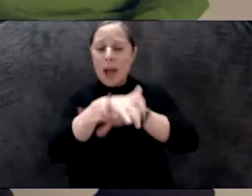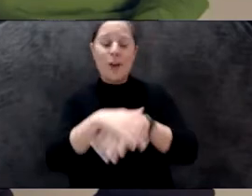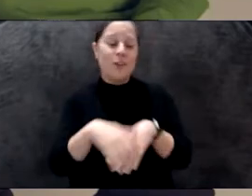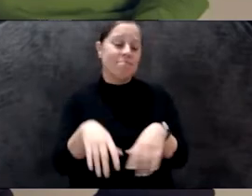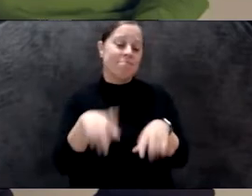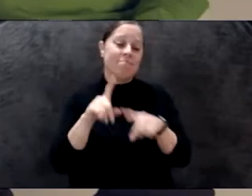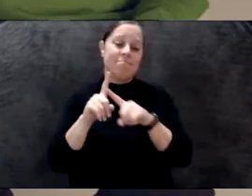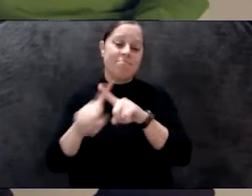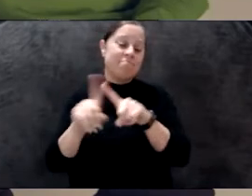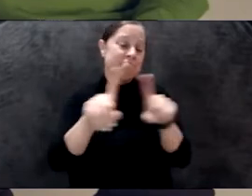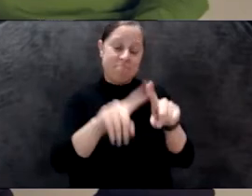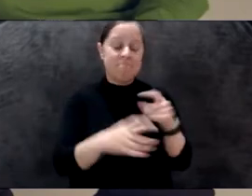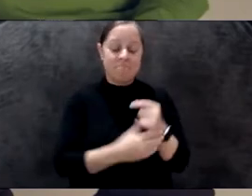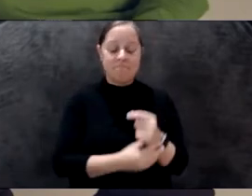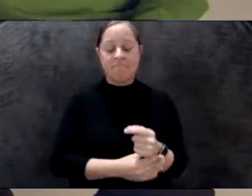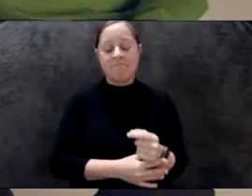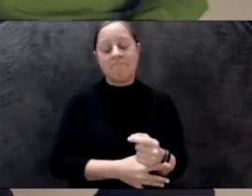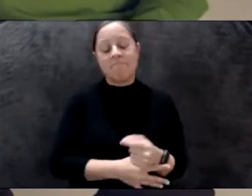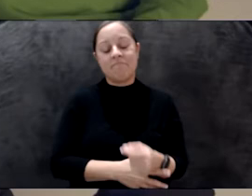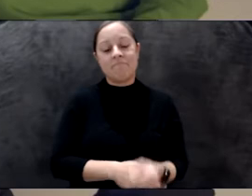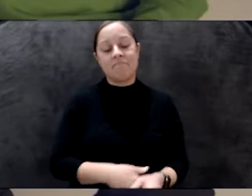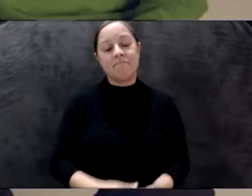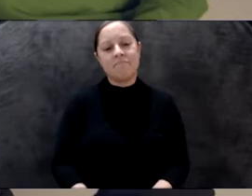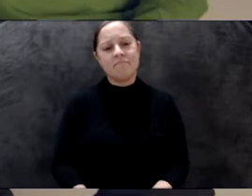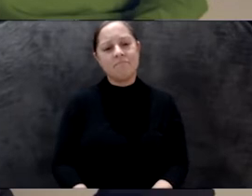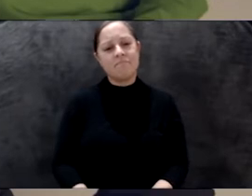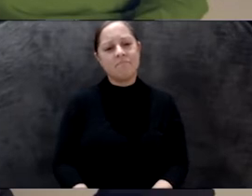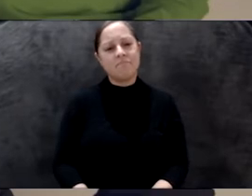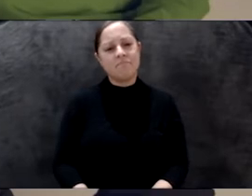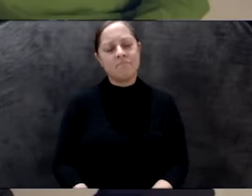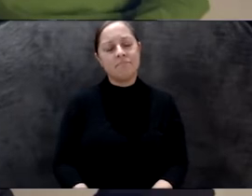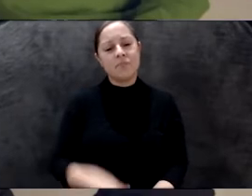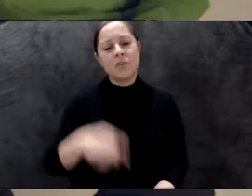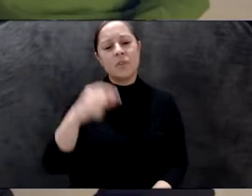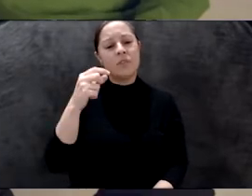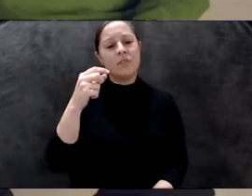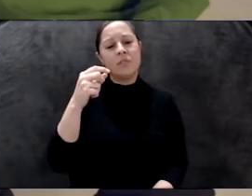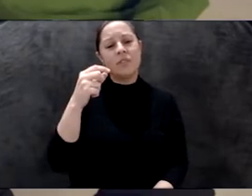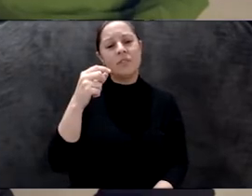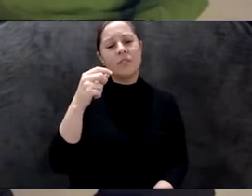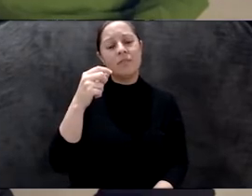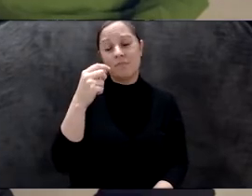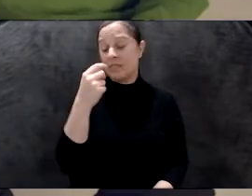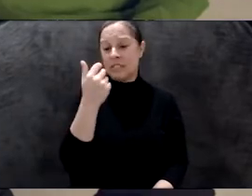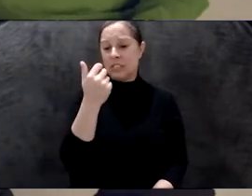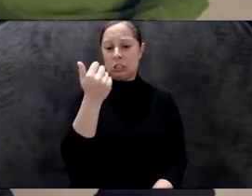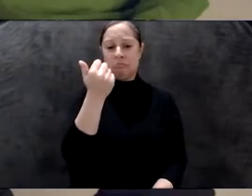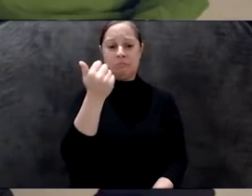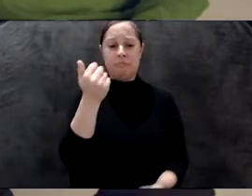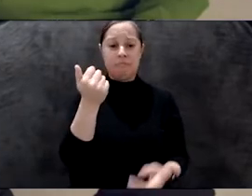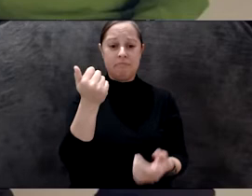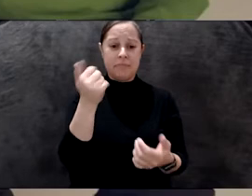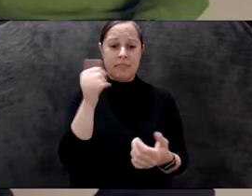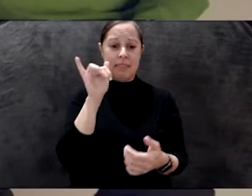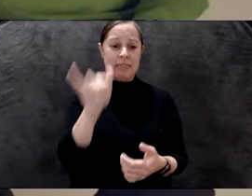work. But yes, it's true. Eula Kozice was always a big inspiration for me and for the